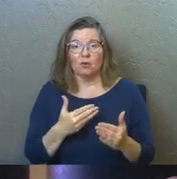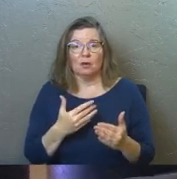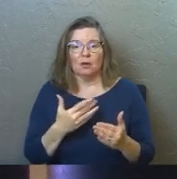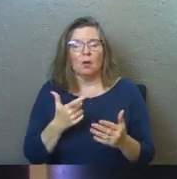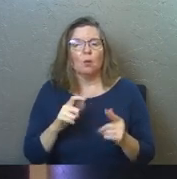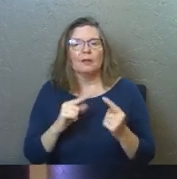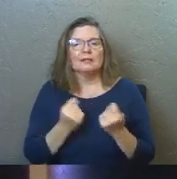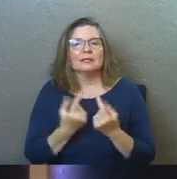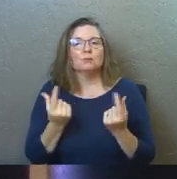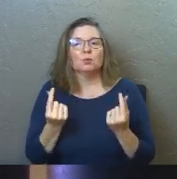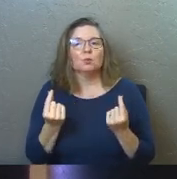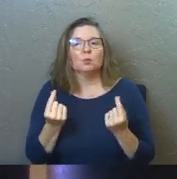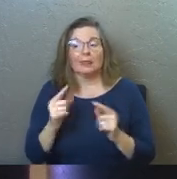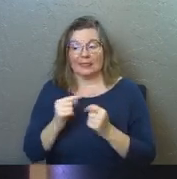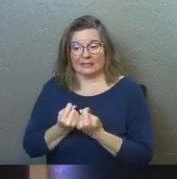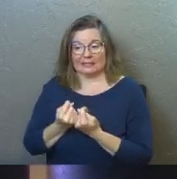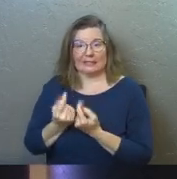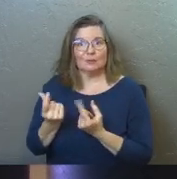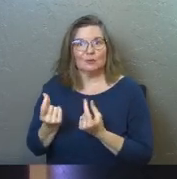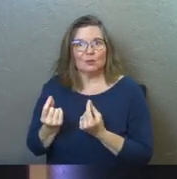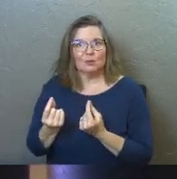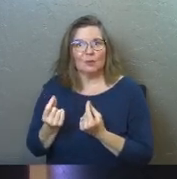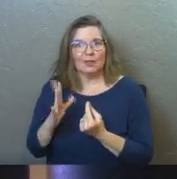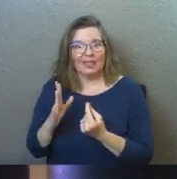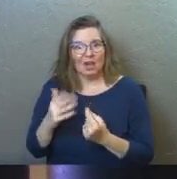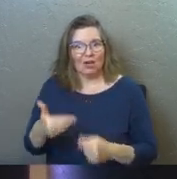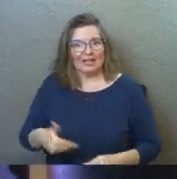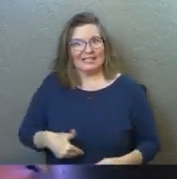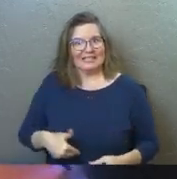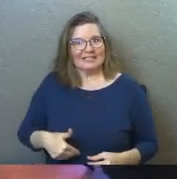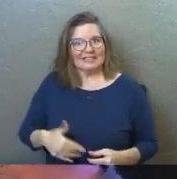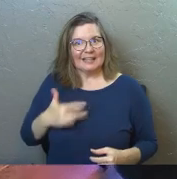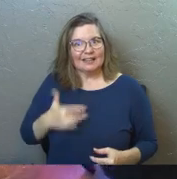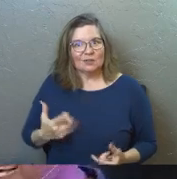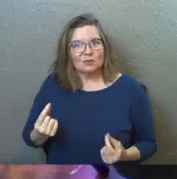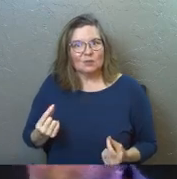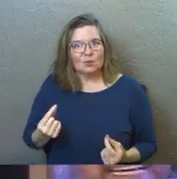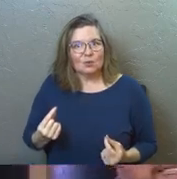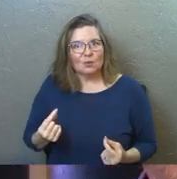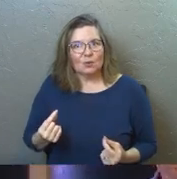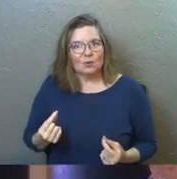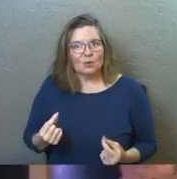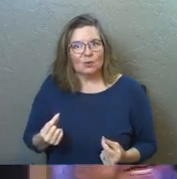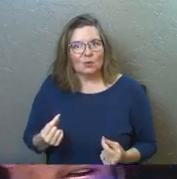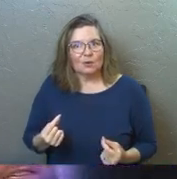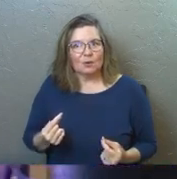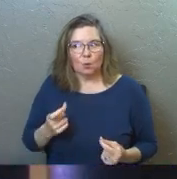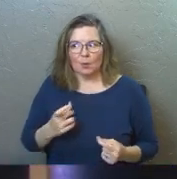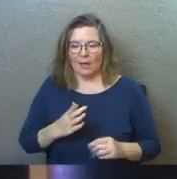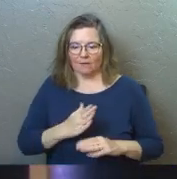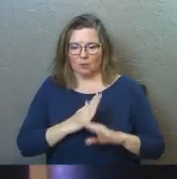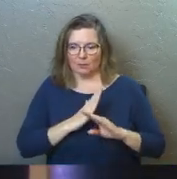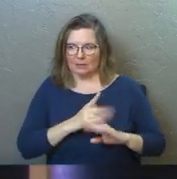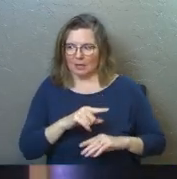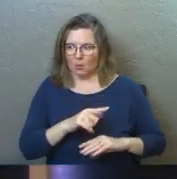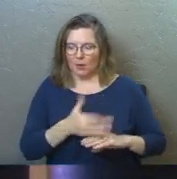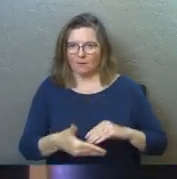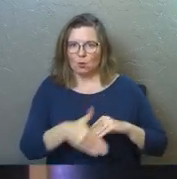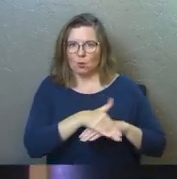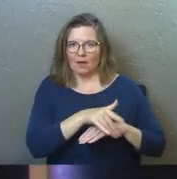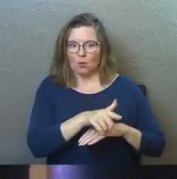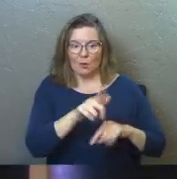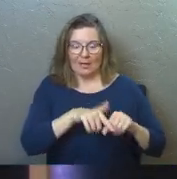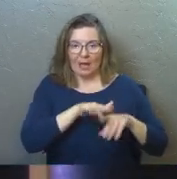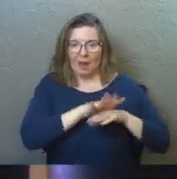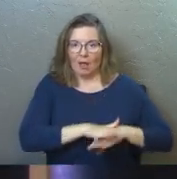And what do the teammates do? What is their instinct? Their instinct is we got to love this guy. We can't